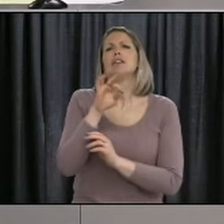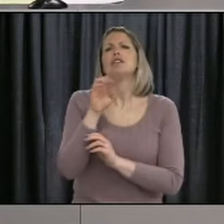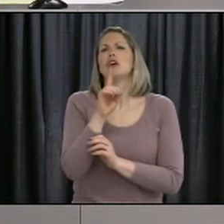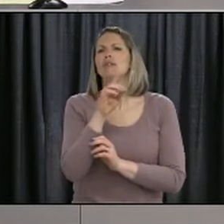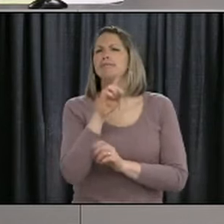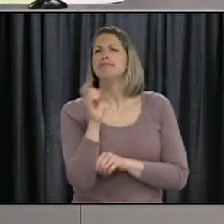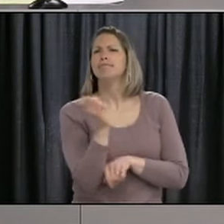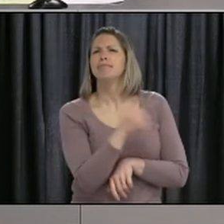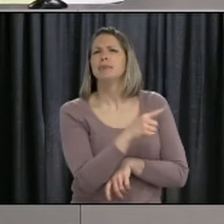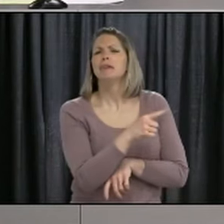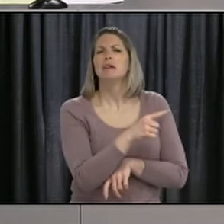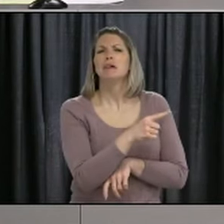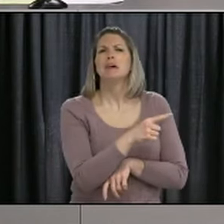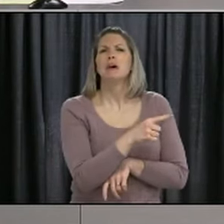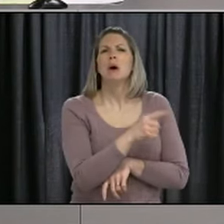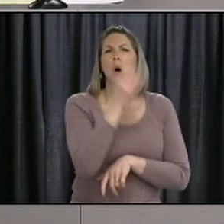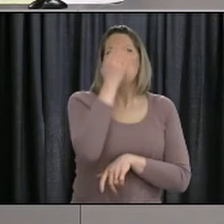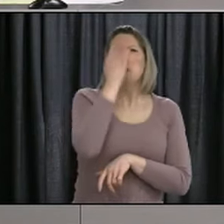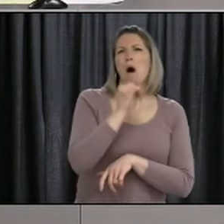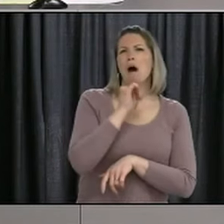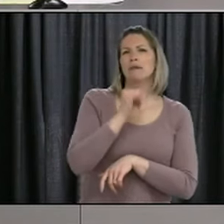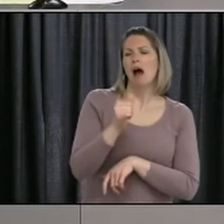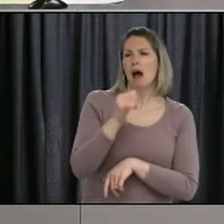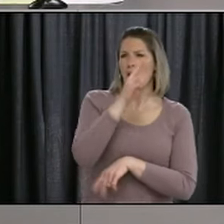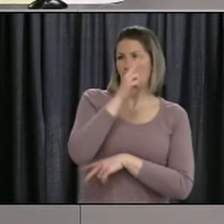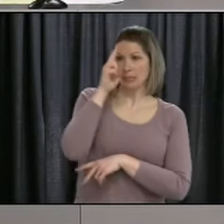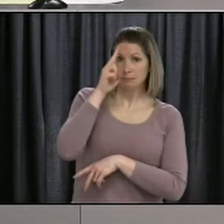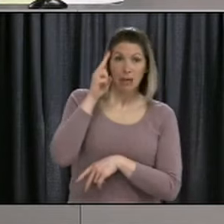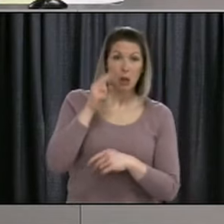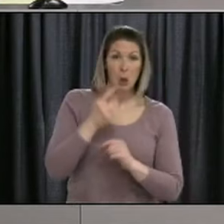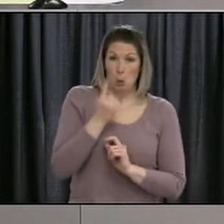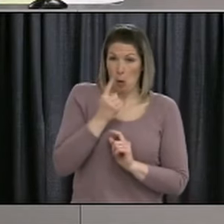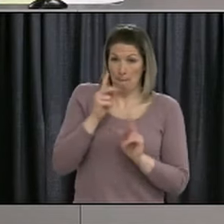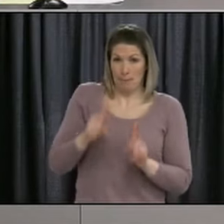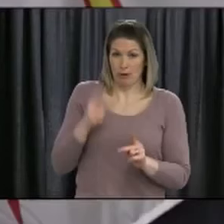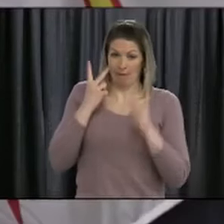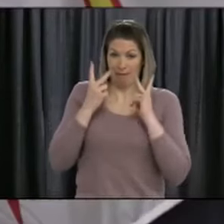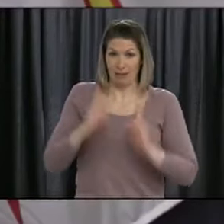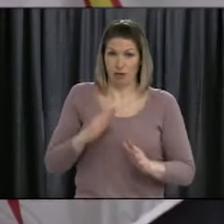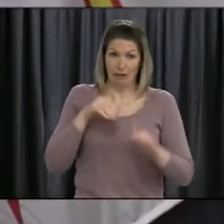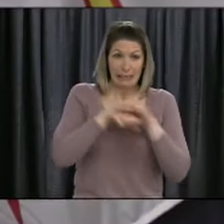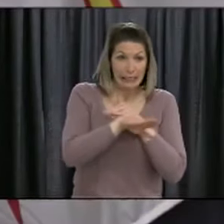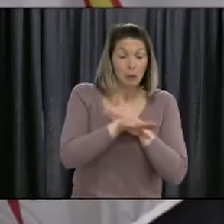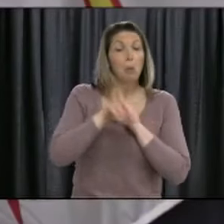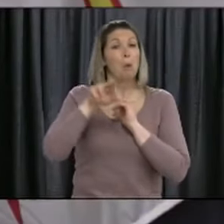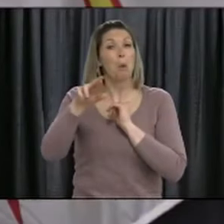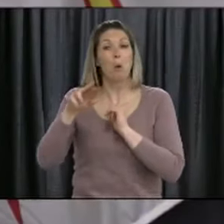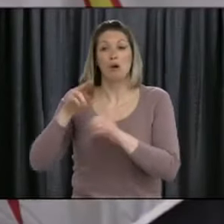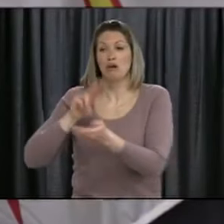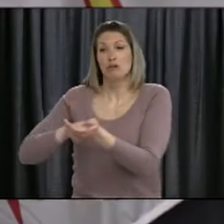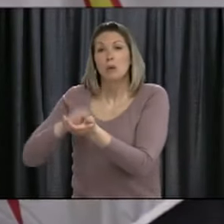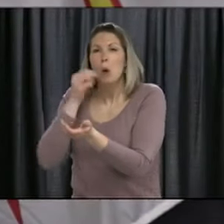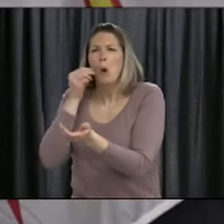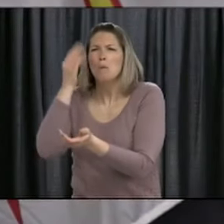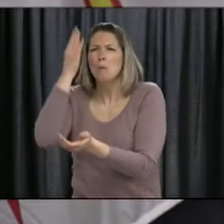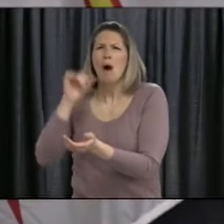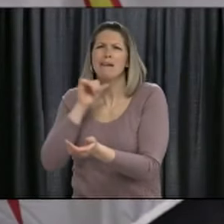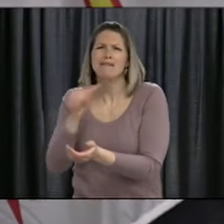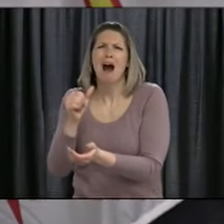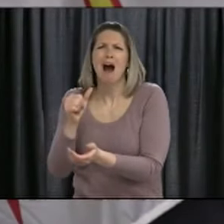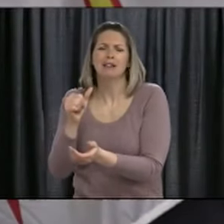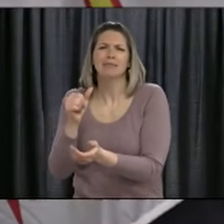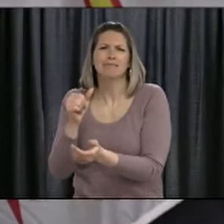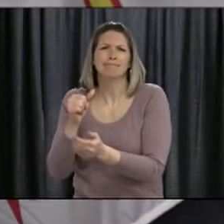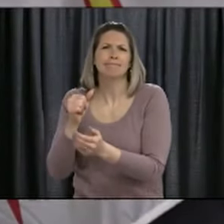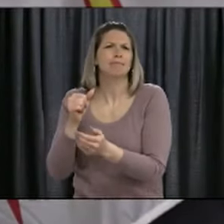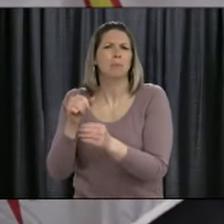let's say, a single visitor into hospitals, assisted living facilities, or long-term care and personal care homes? So at this point, we're still really